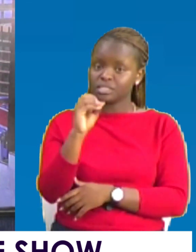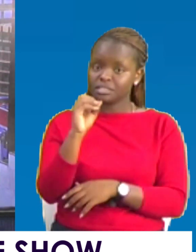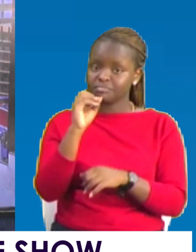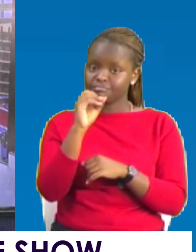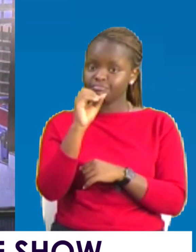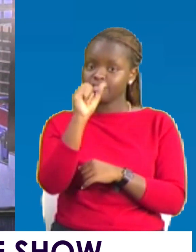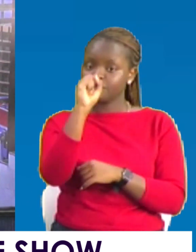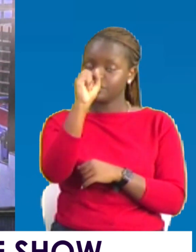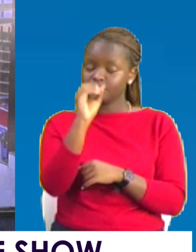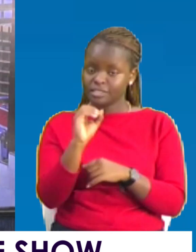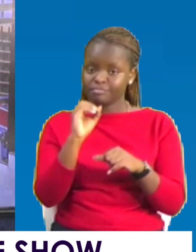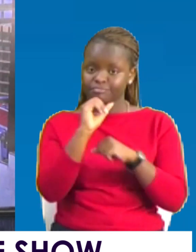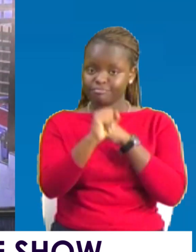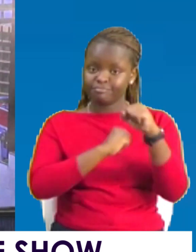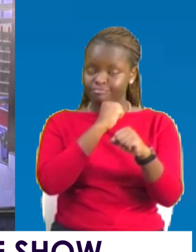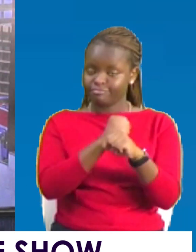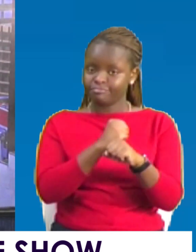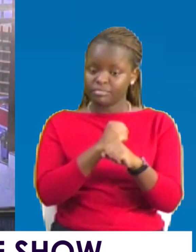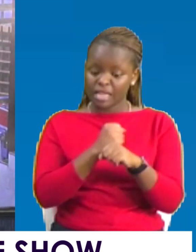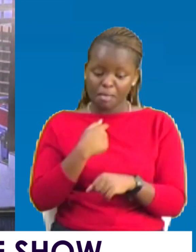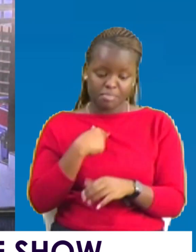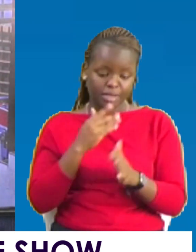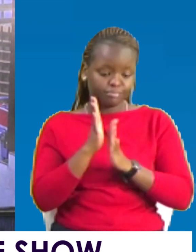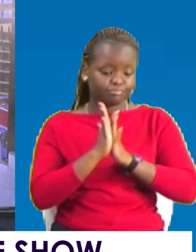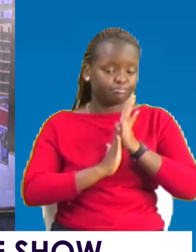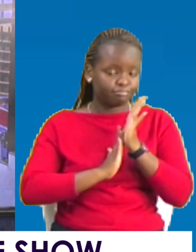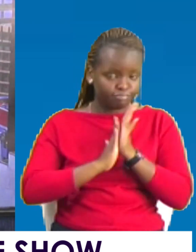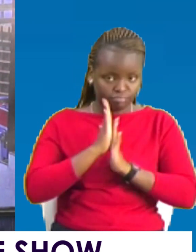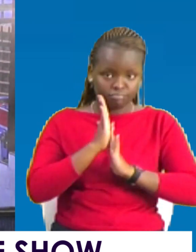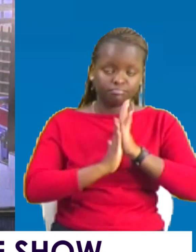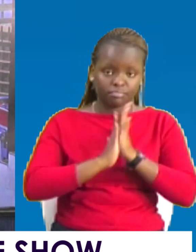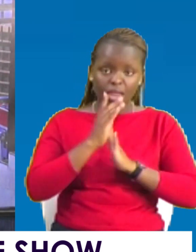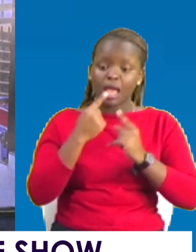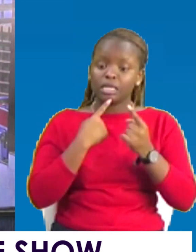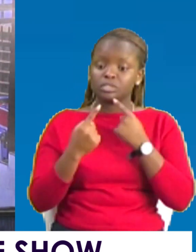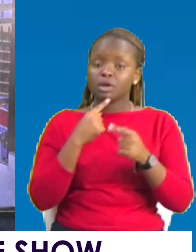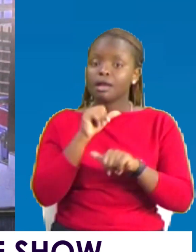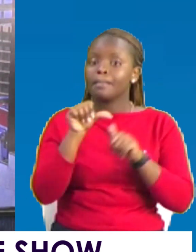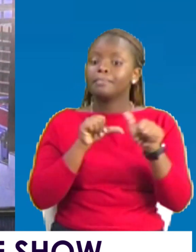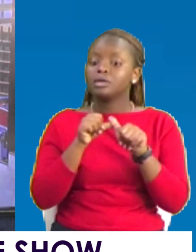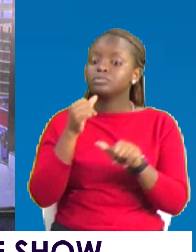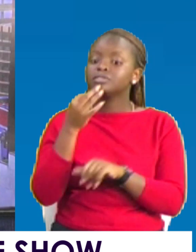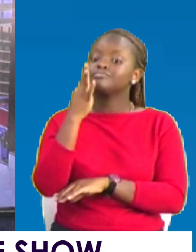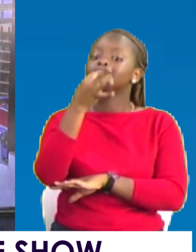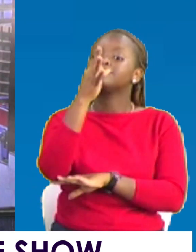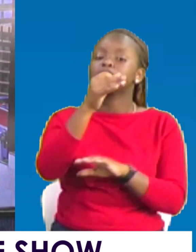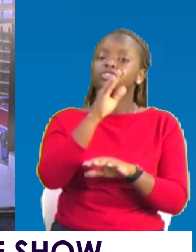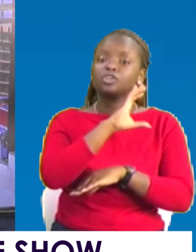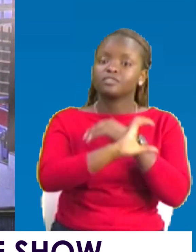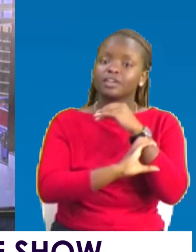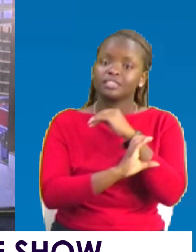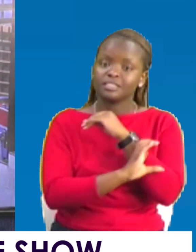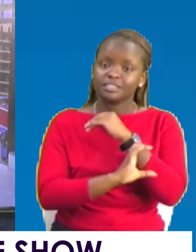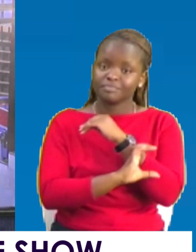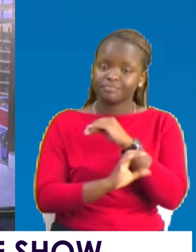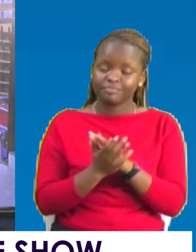now. I am talking with passion. Because I know I am talking about a destiny of a country. I am talking about